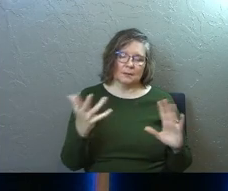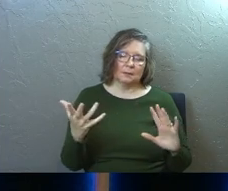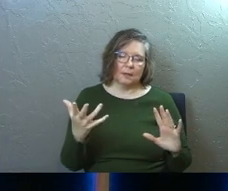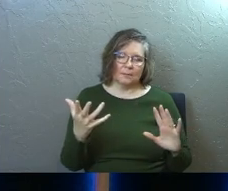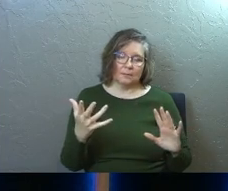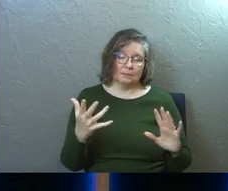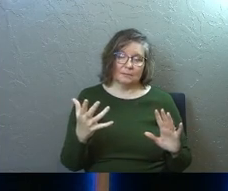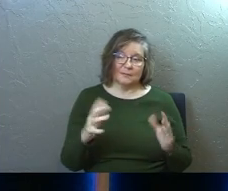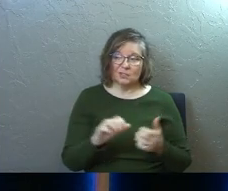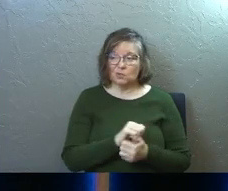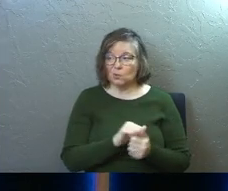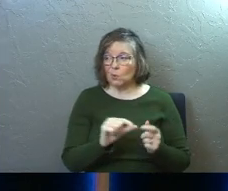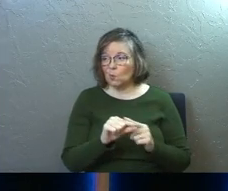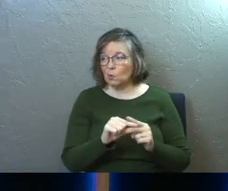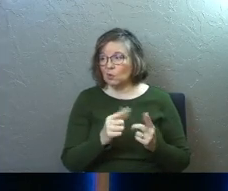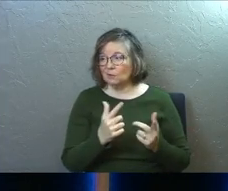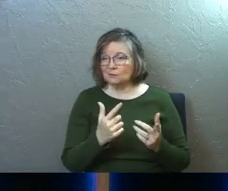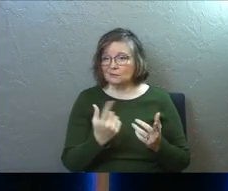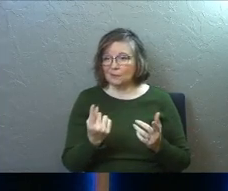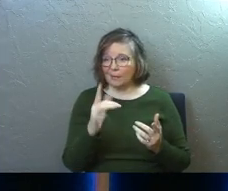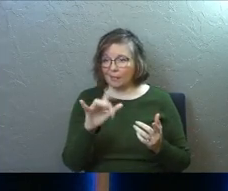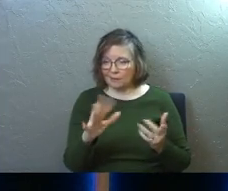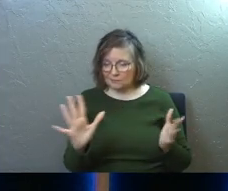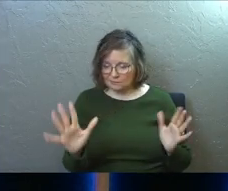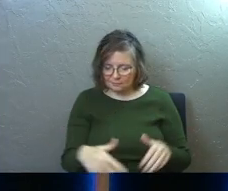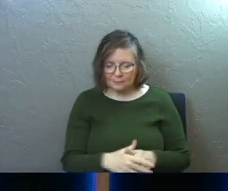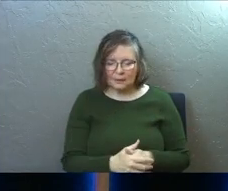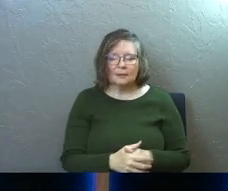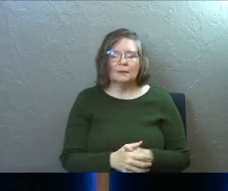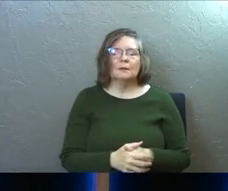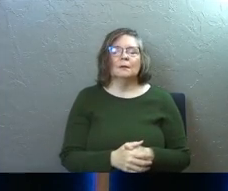I destroyed the word, murdered the word, something like that.